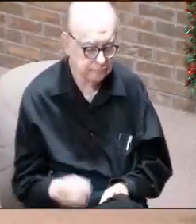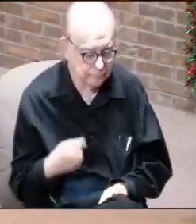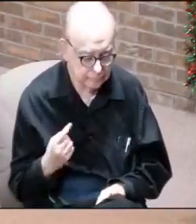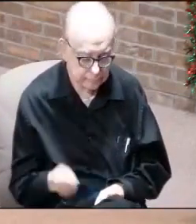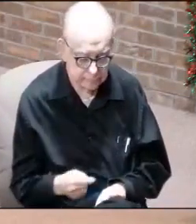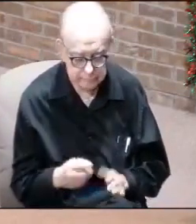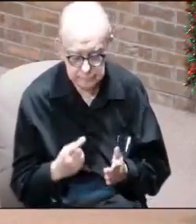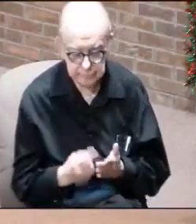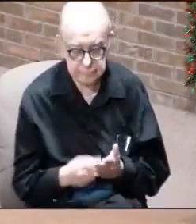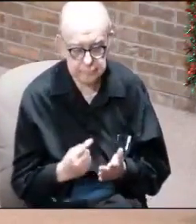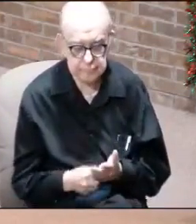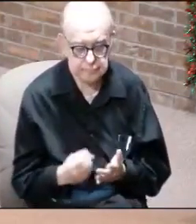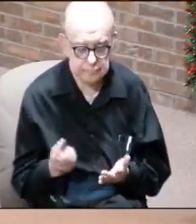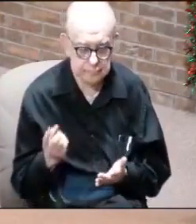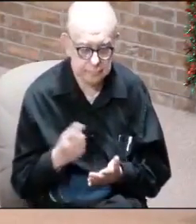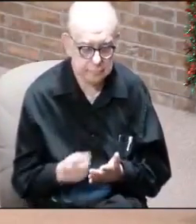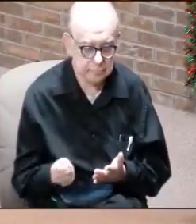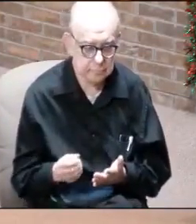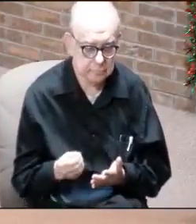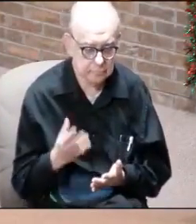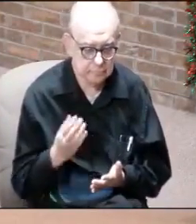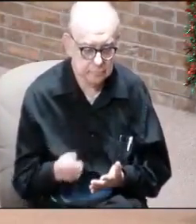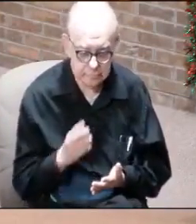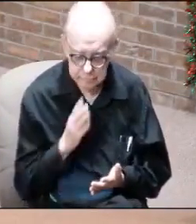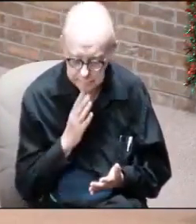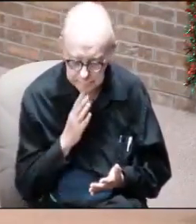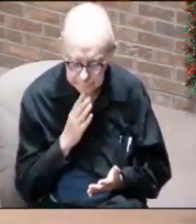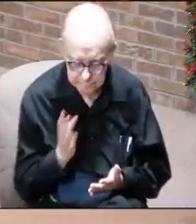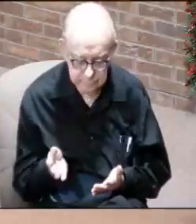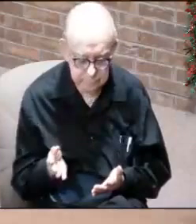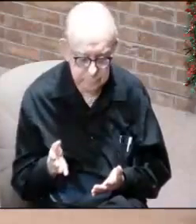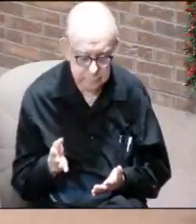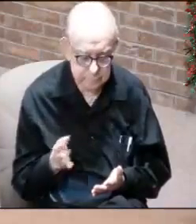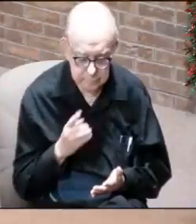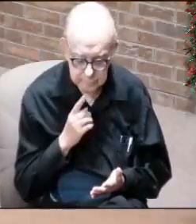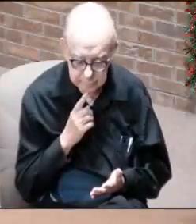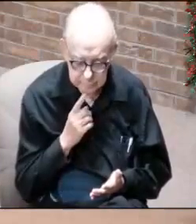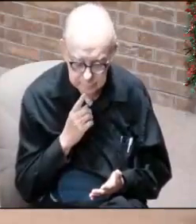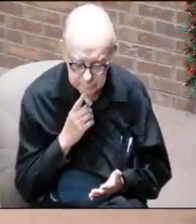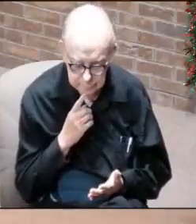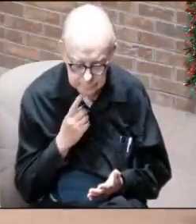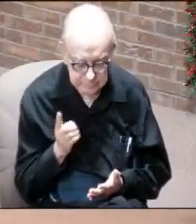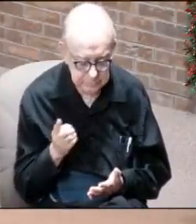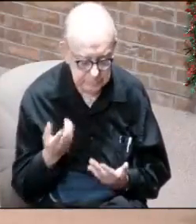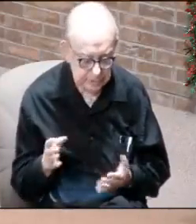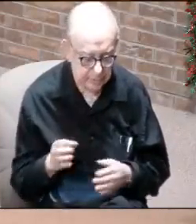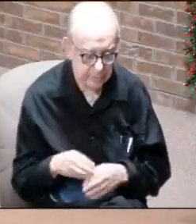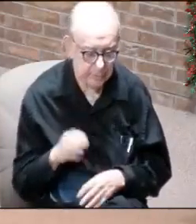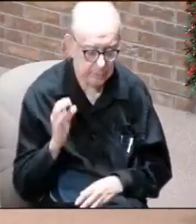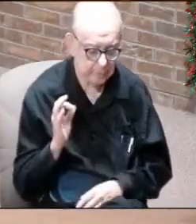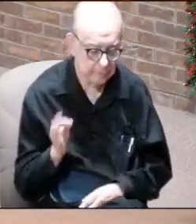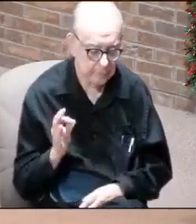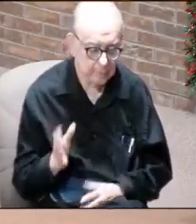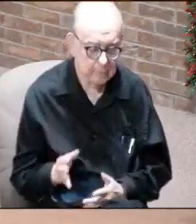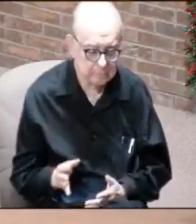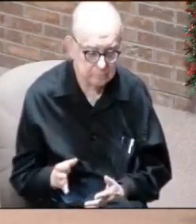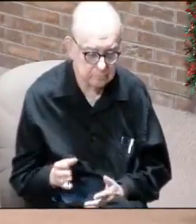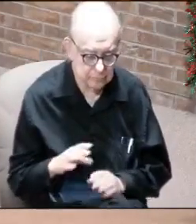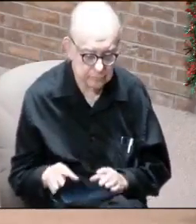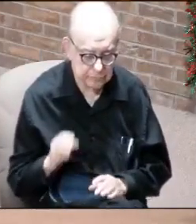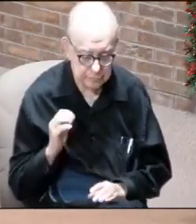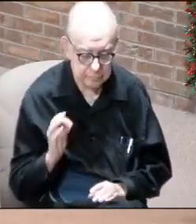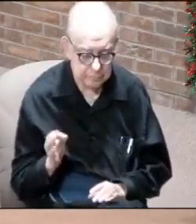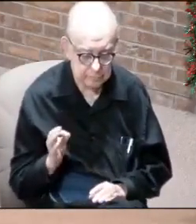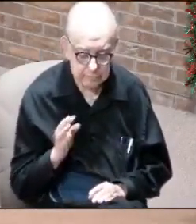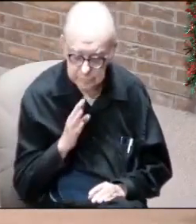were talking this week, and everybody says, why don't you talk so much? And I said, my talking is done from the pulpit. I said, that's where I do my talking.